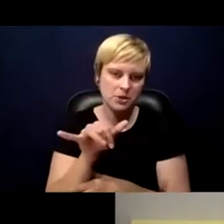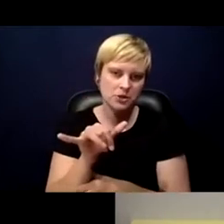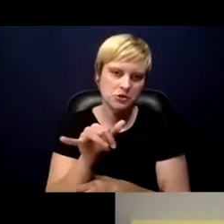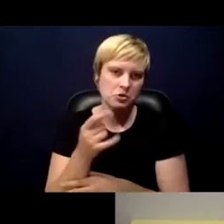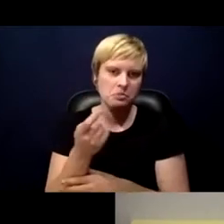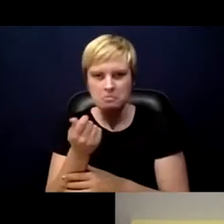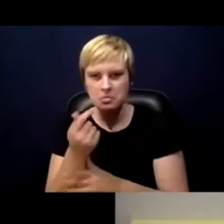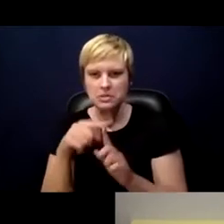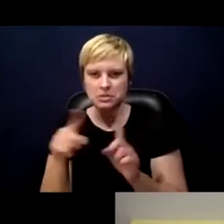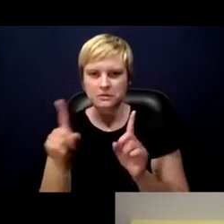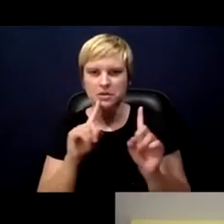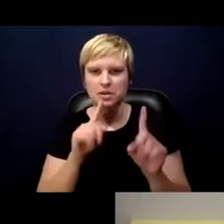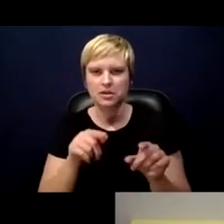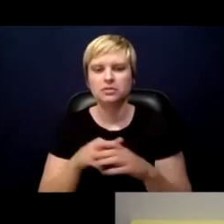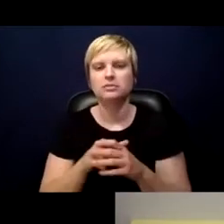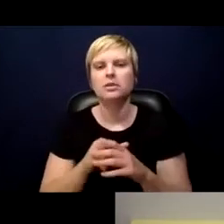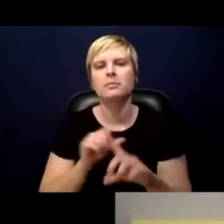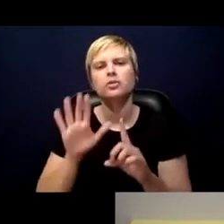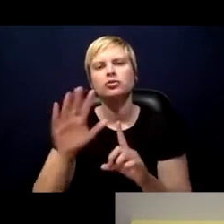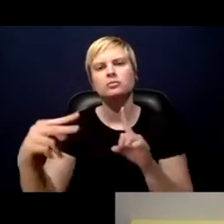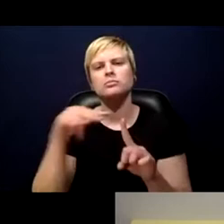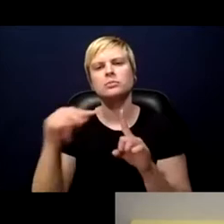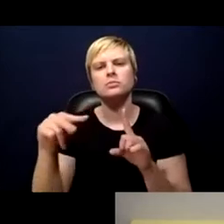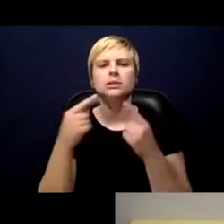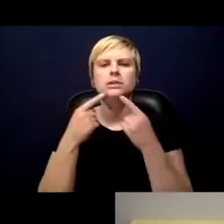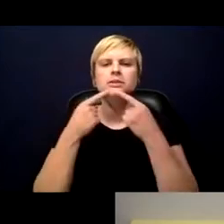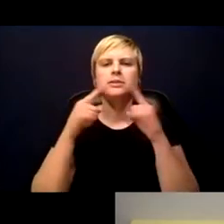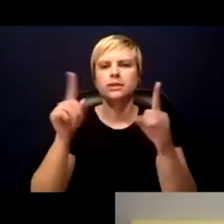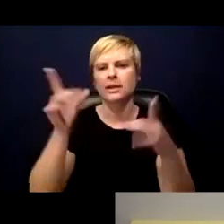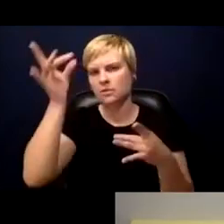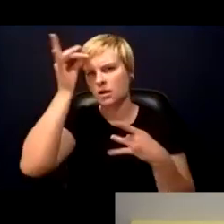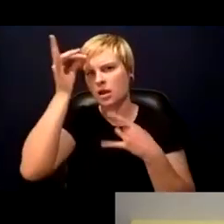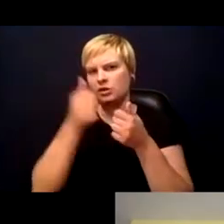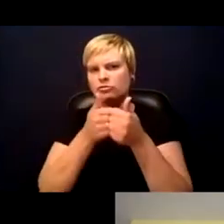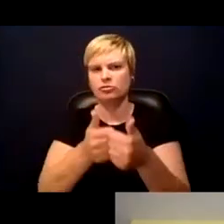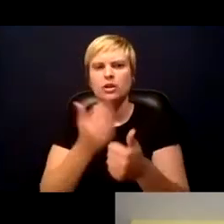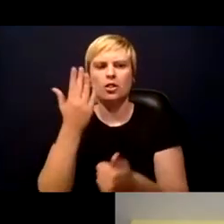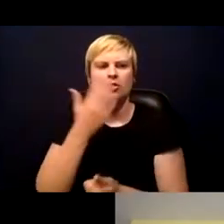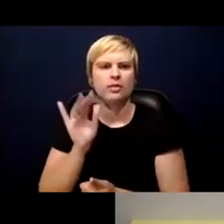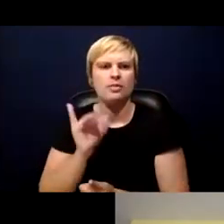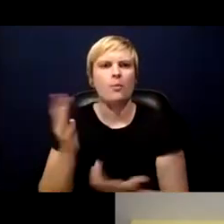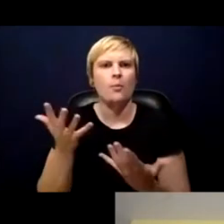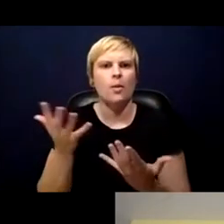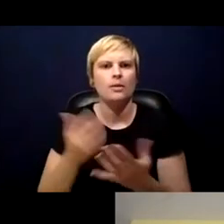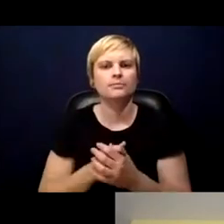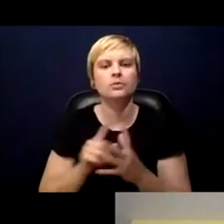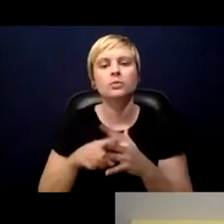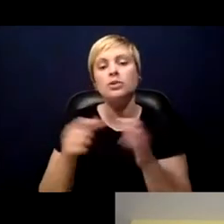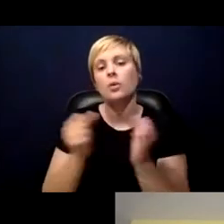answer, but in your eyes, what does successful contact tracing look like? And I'll start with Colbert.